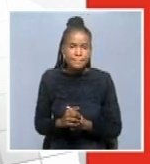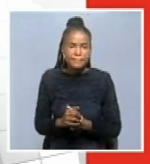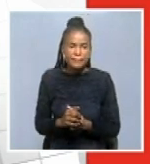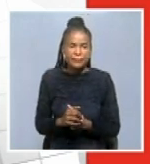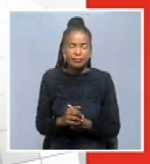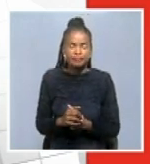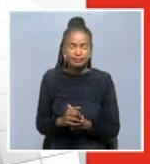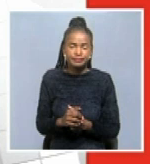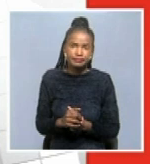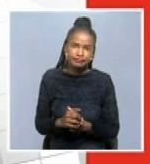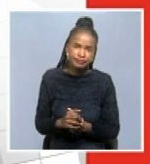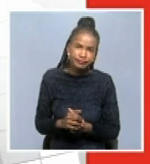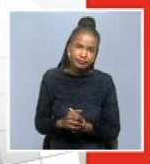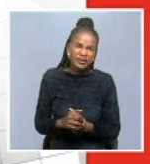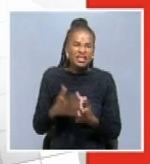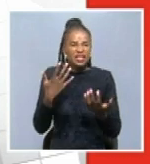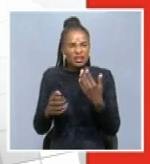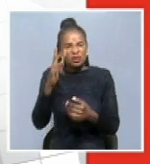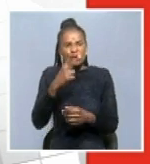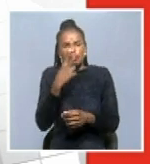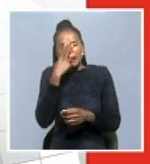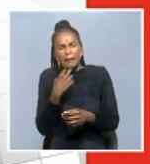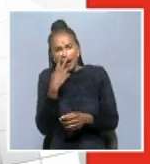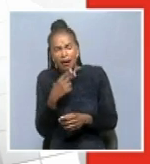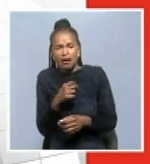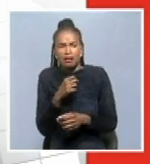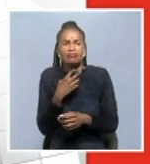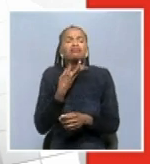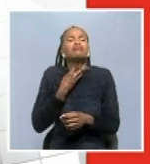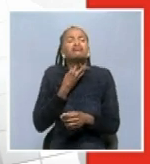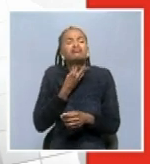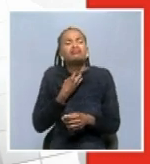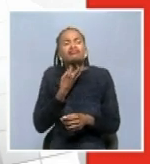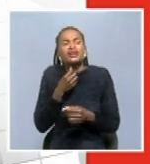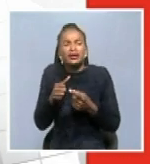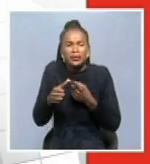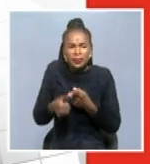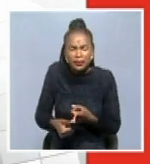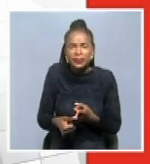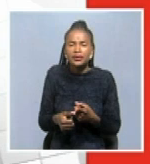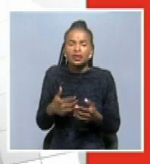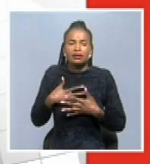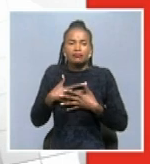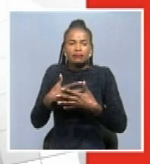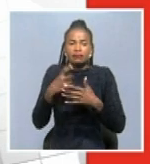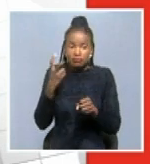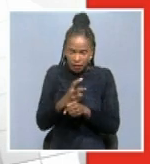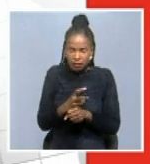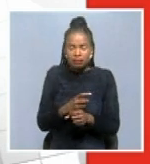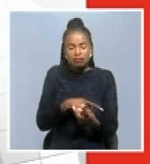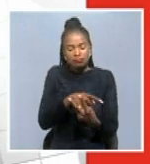and also people that are experiencing respiratory difficulties or symptoms